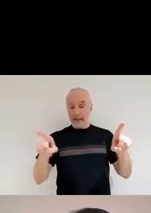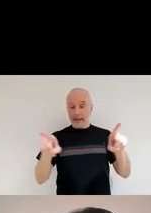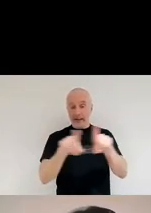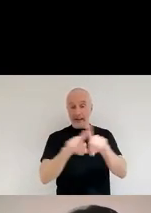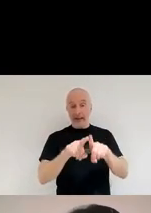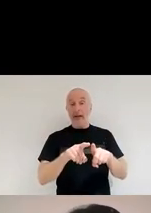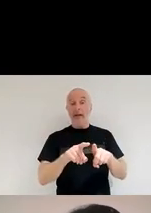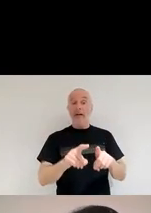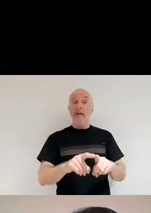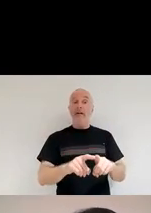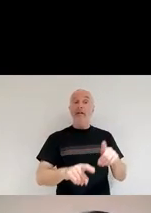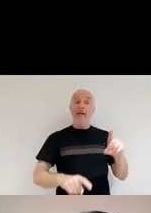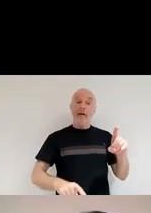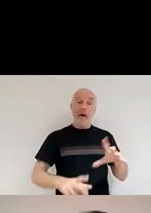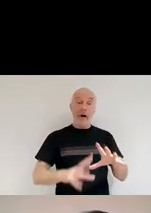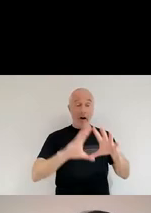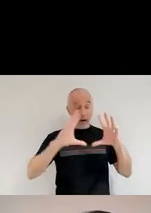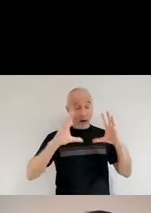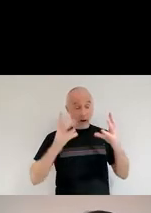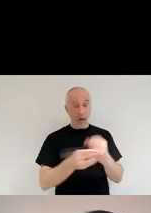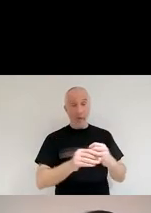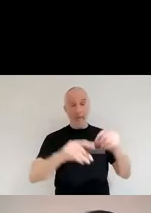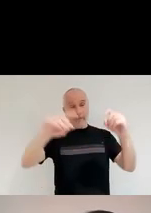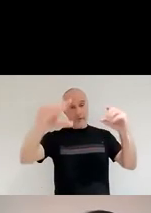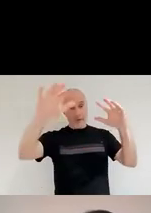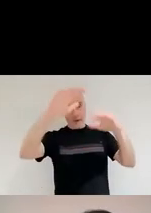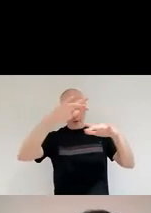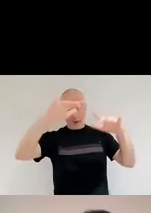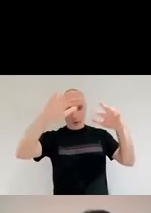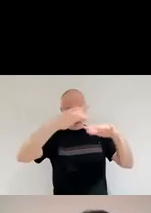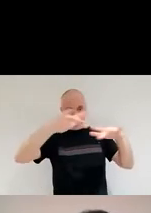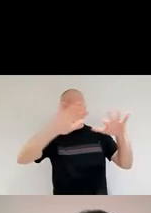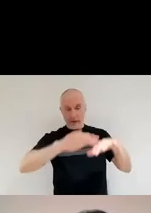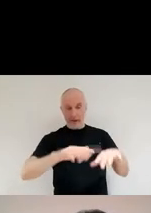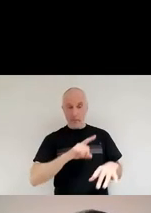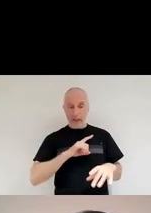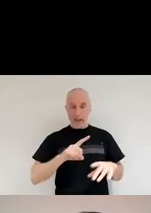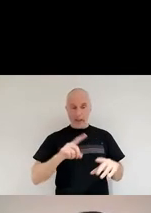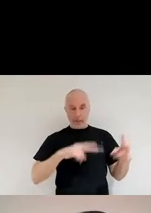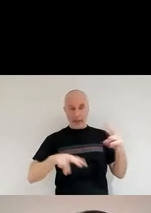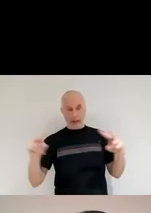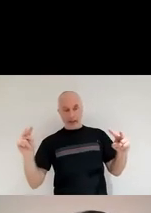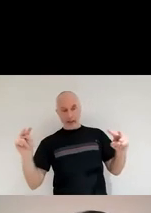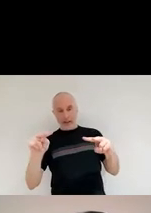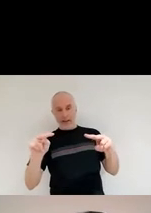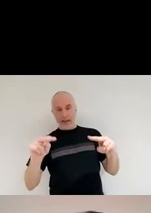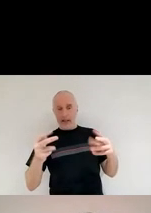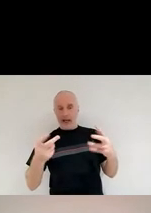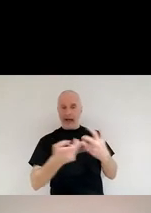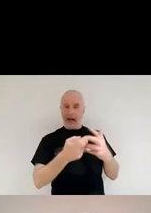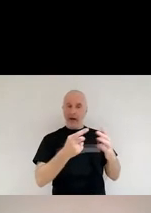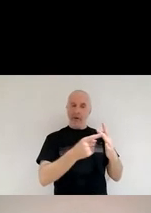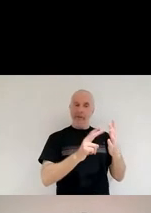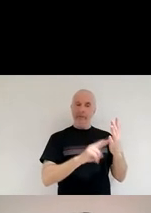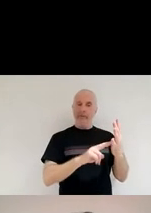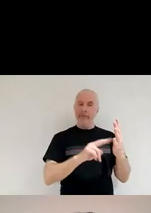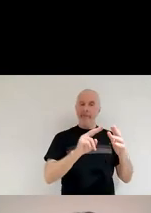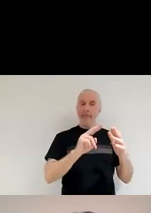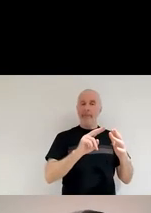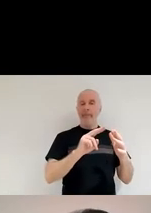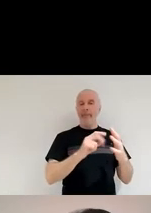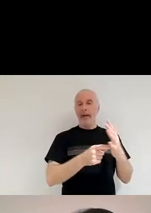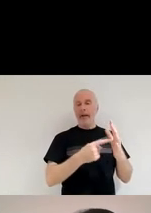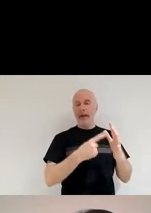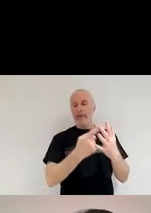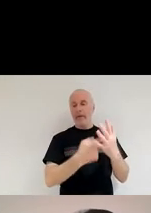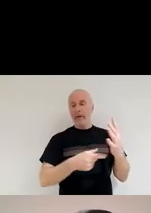galaxy because we are observing them in the infrared, right? And until then, okay, well, we are just surprised. Well, we